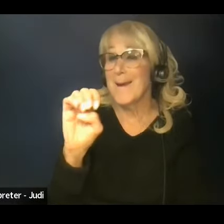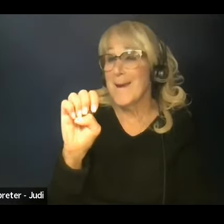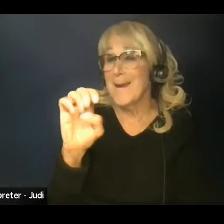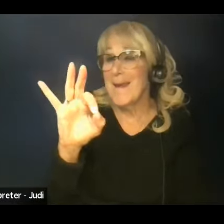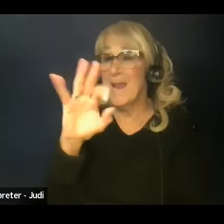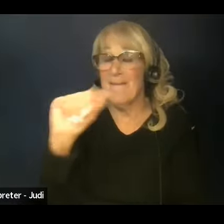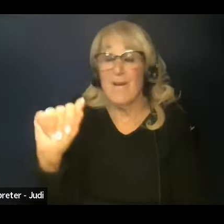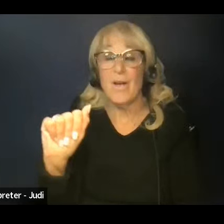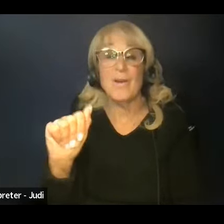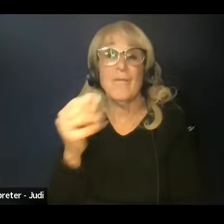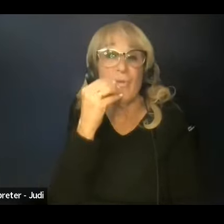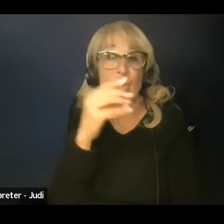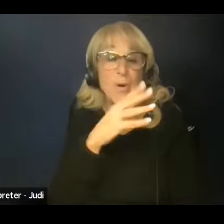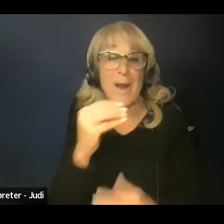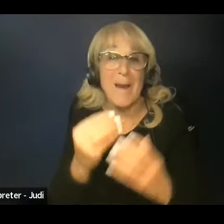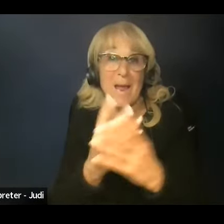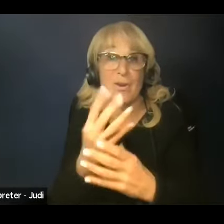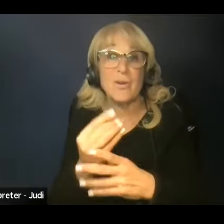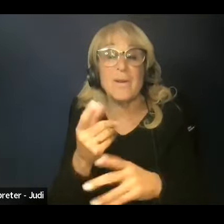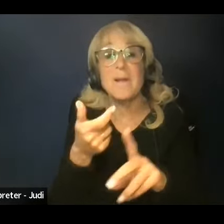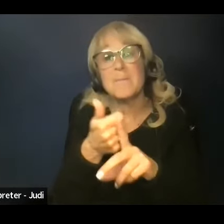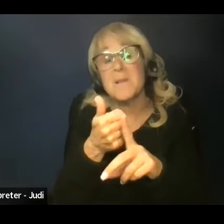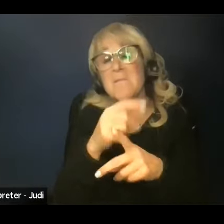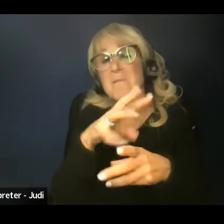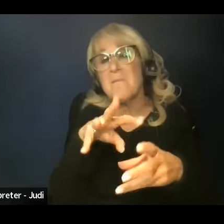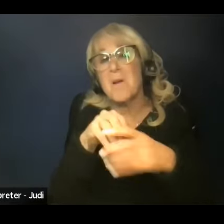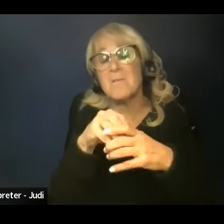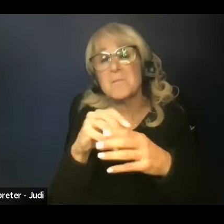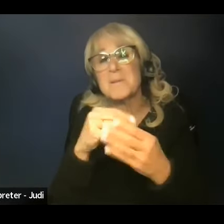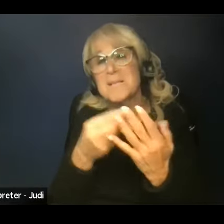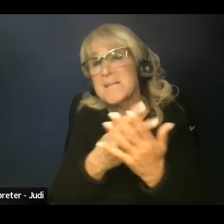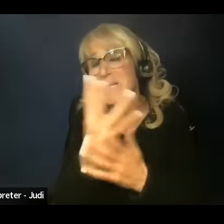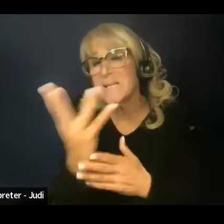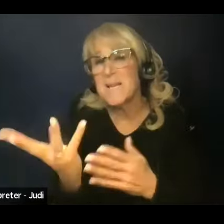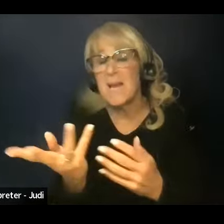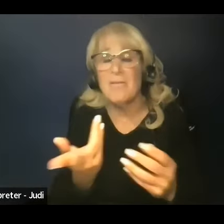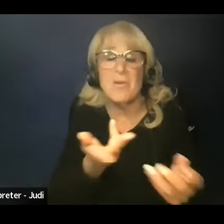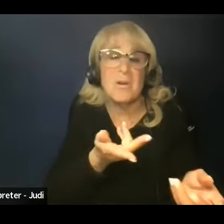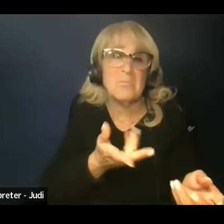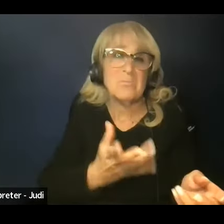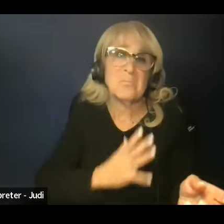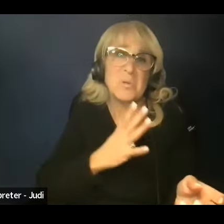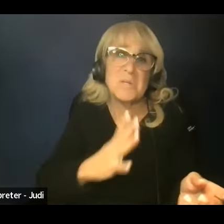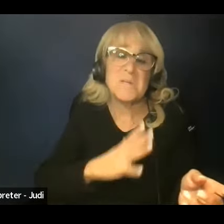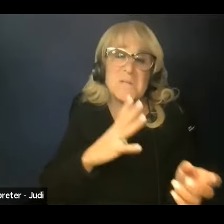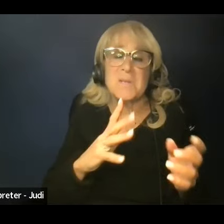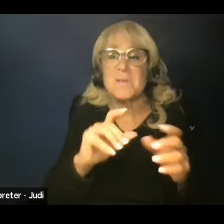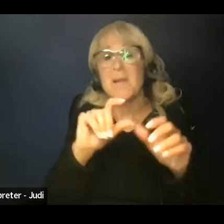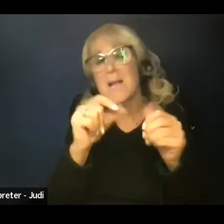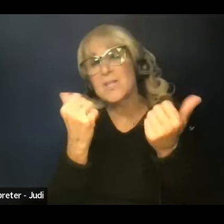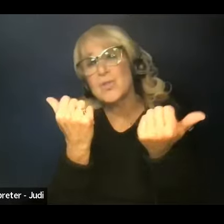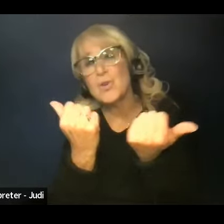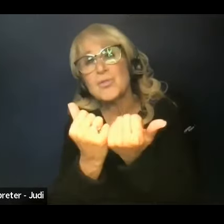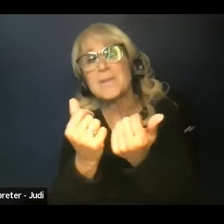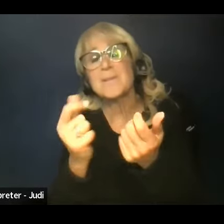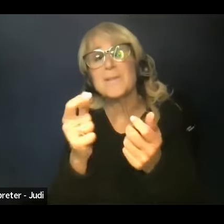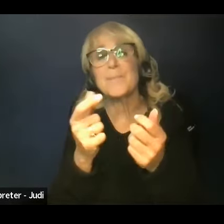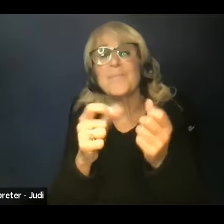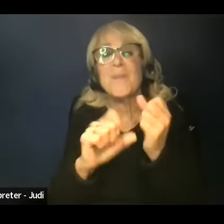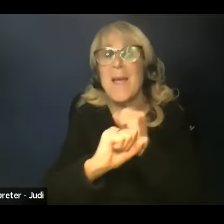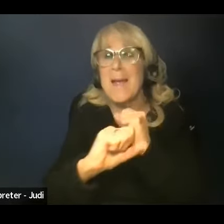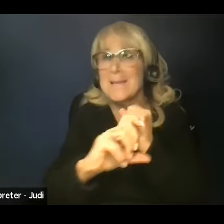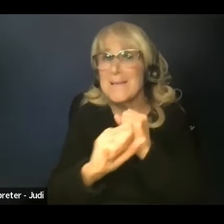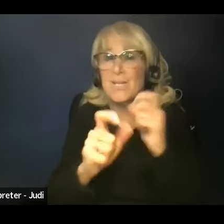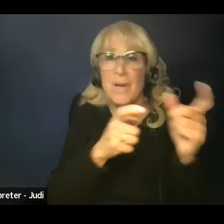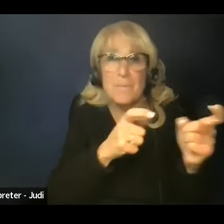Mr. McDonald has become a member of several prestigious professional organizations such as the Association of Extension Administrators, the